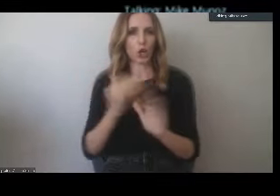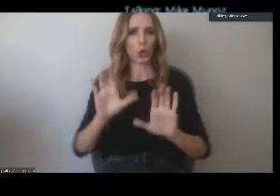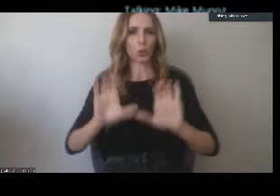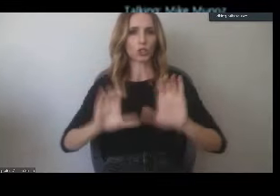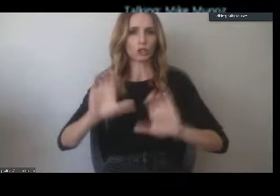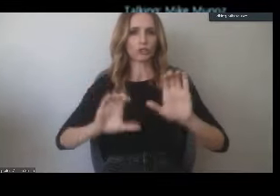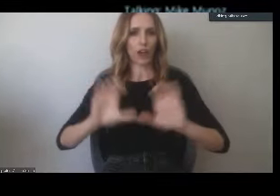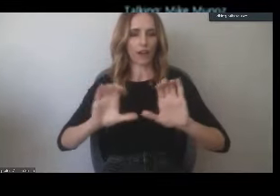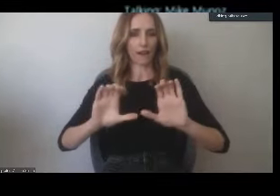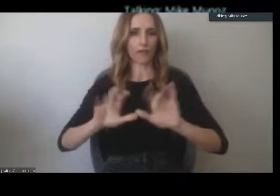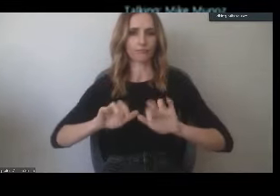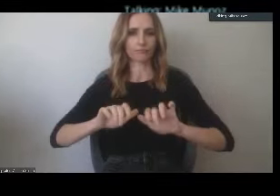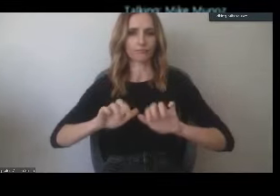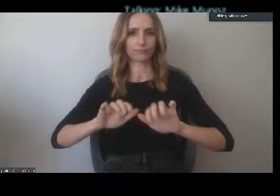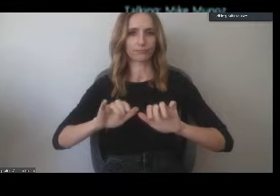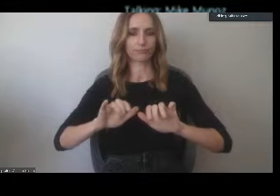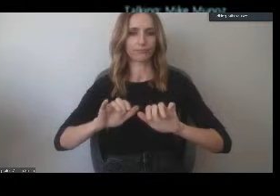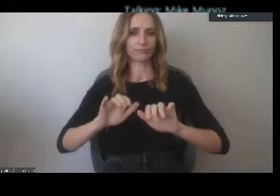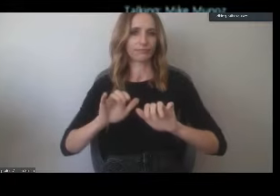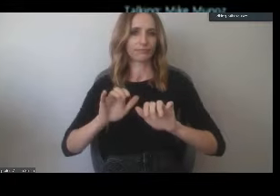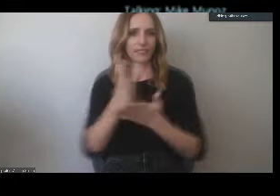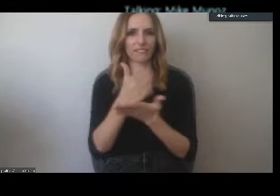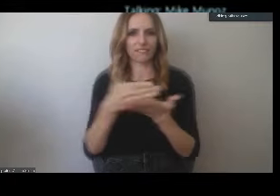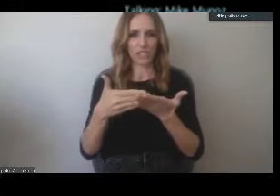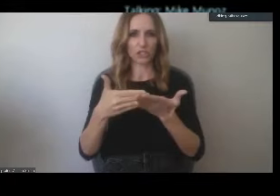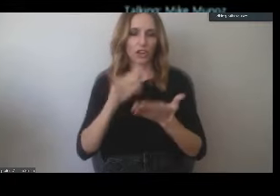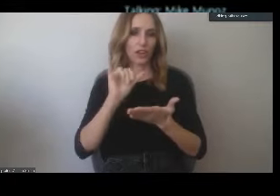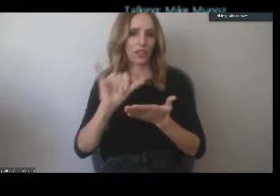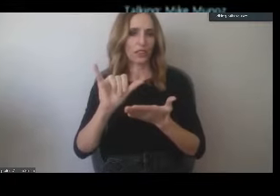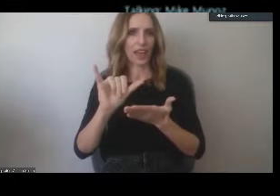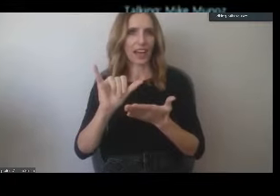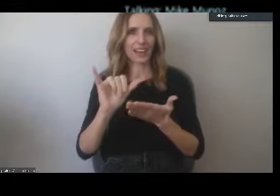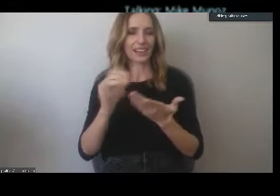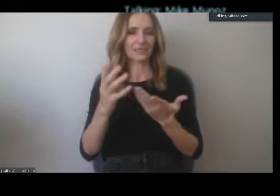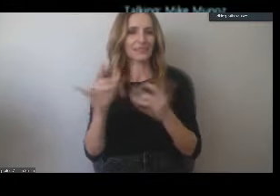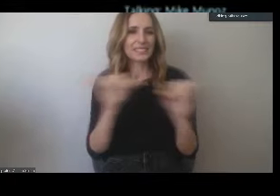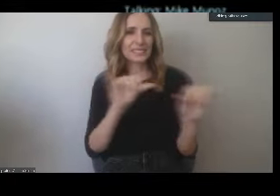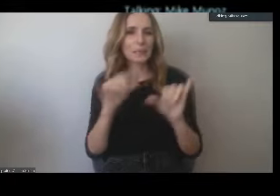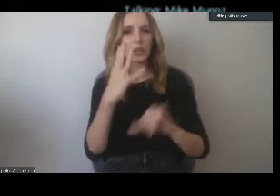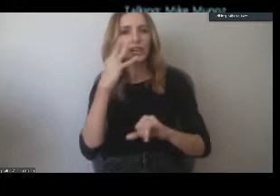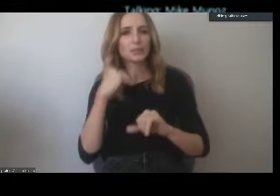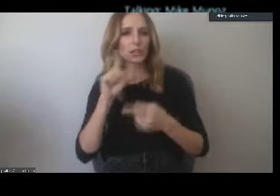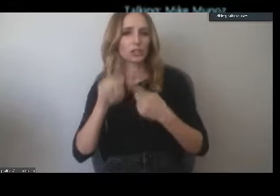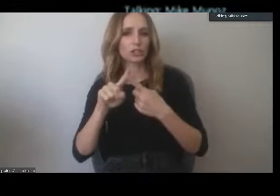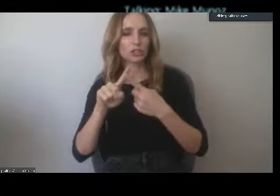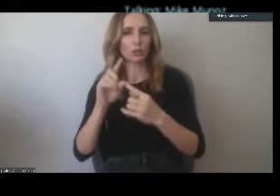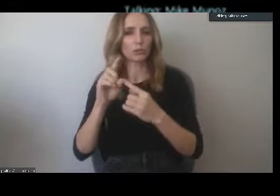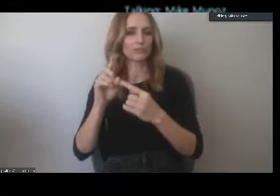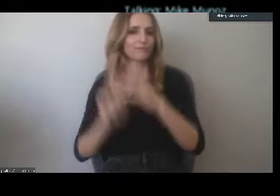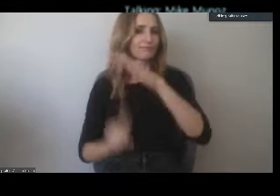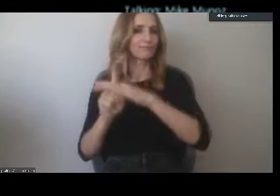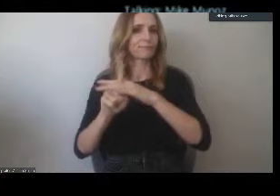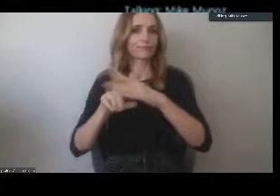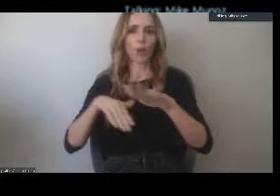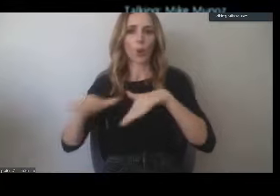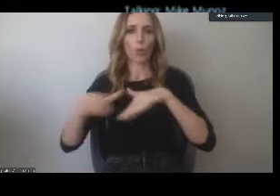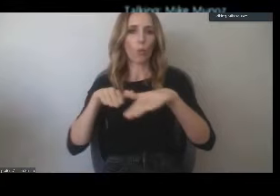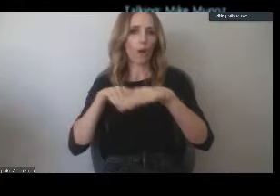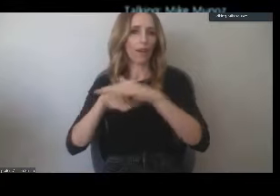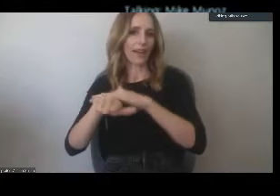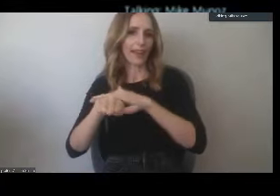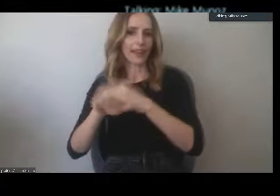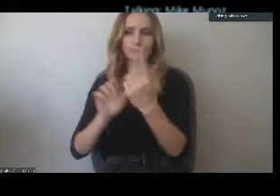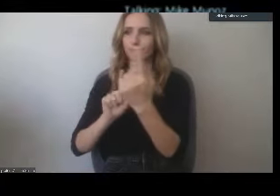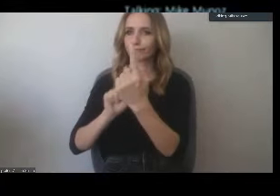Front Desk, that really kind of replicates the experience where students used to be able to walk into the counseling center or enter the counseling center and talk to someone at the front